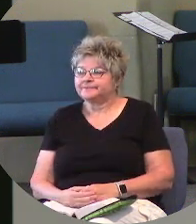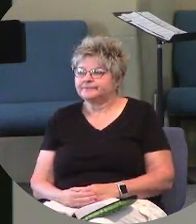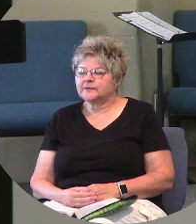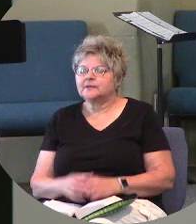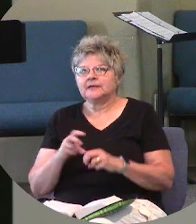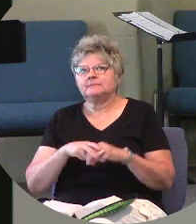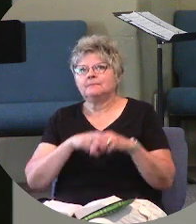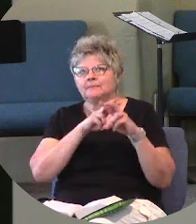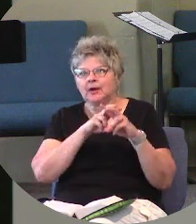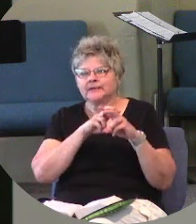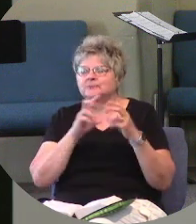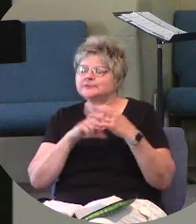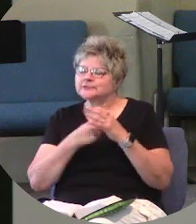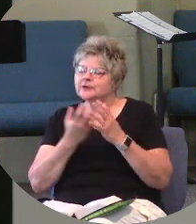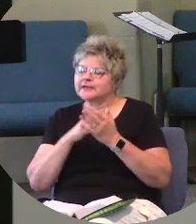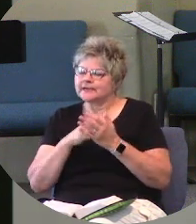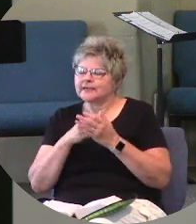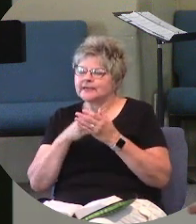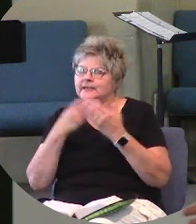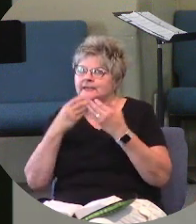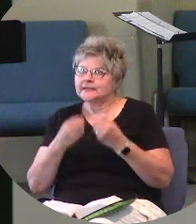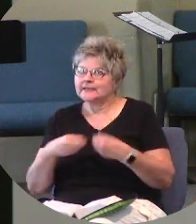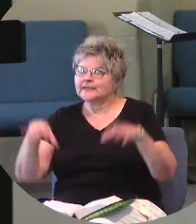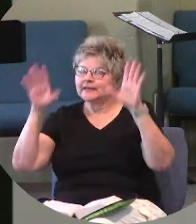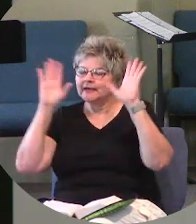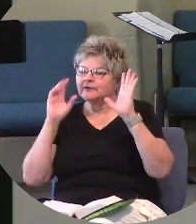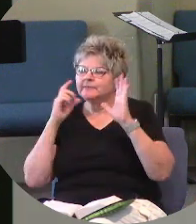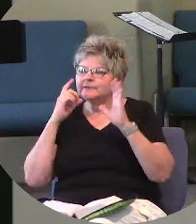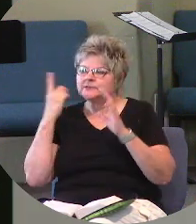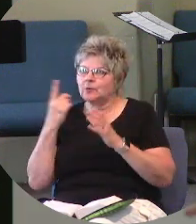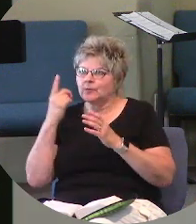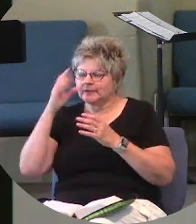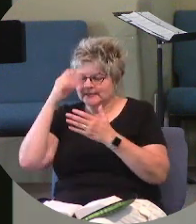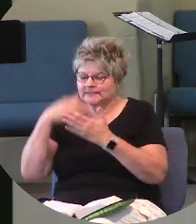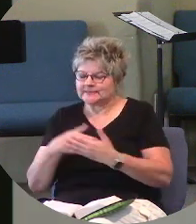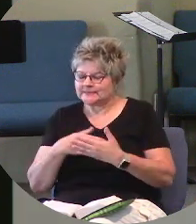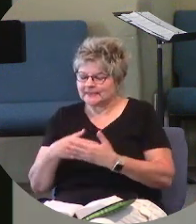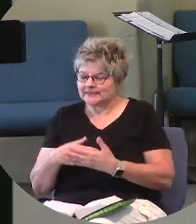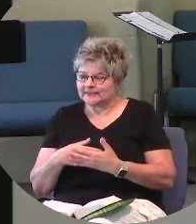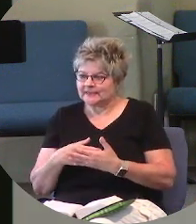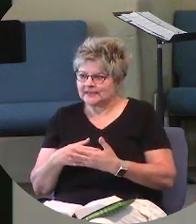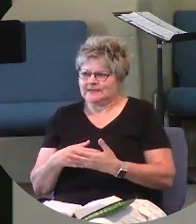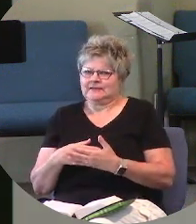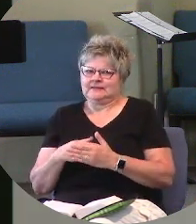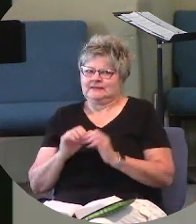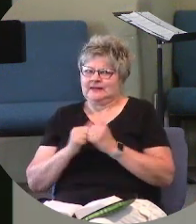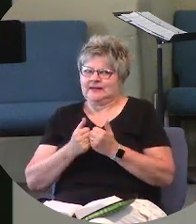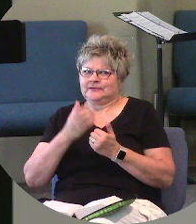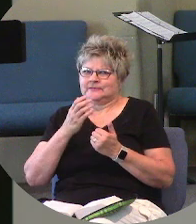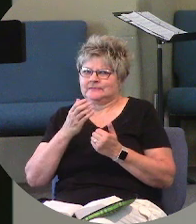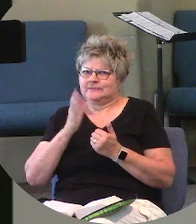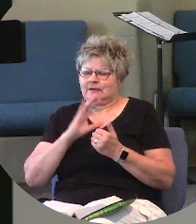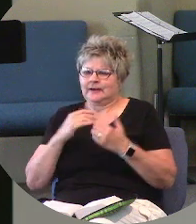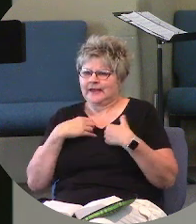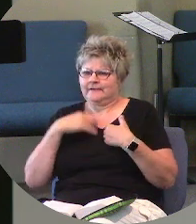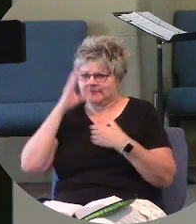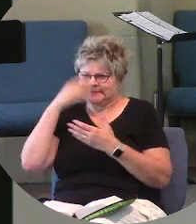Pause. Okay, now we're going to start again. That He gave His only begotten Son as one and only Son? Well, how does God have a Son?